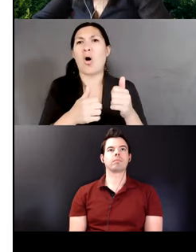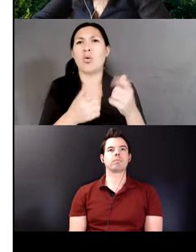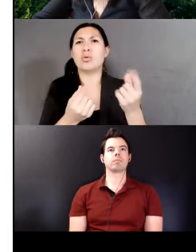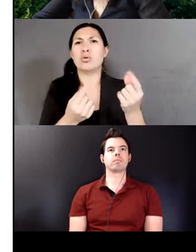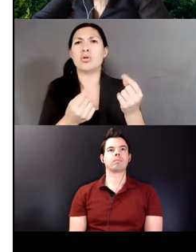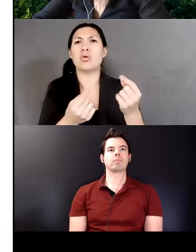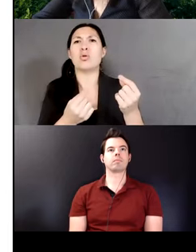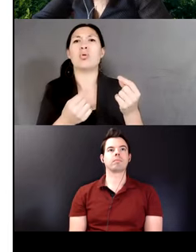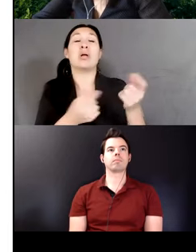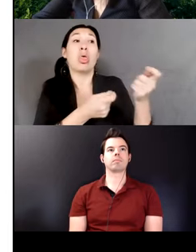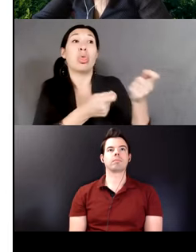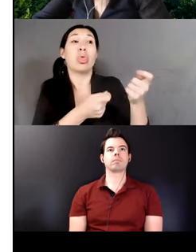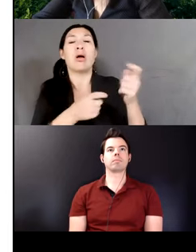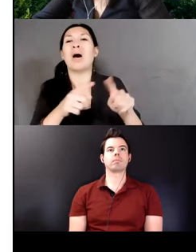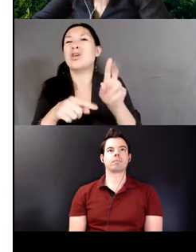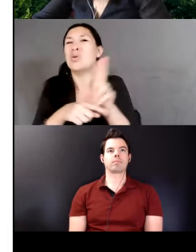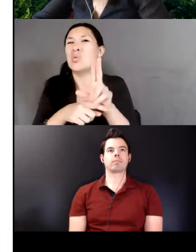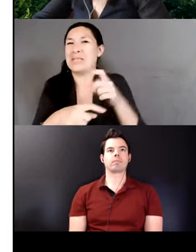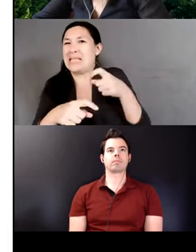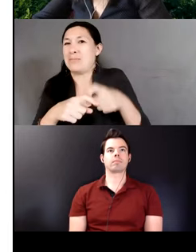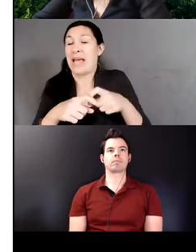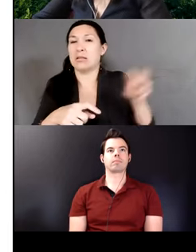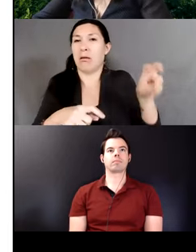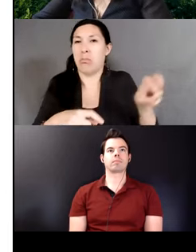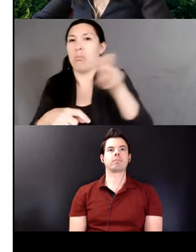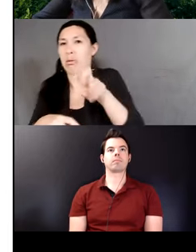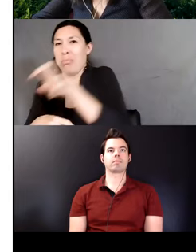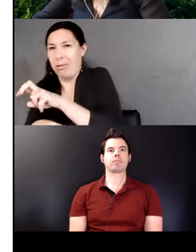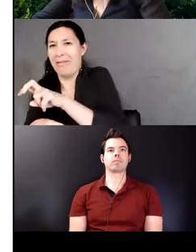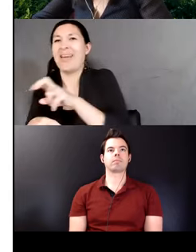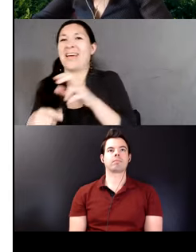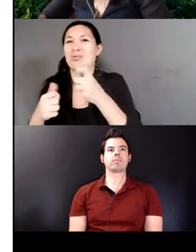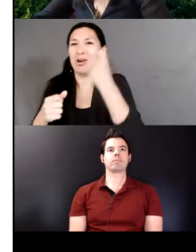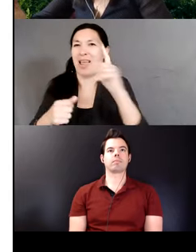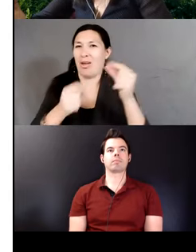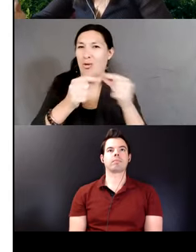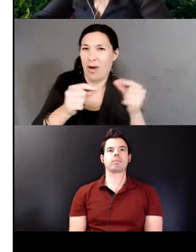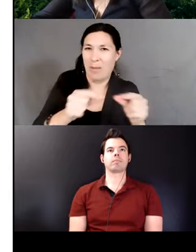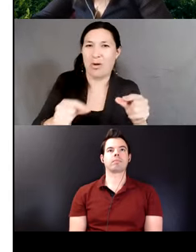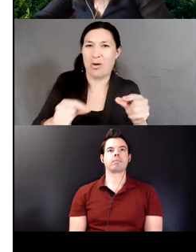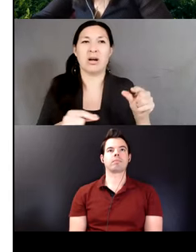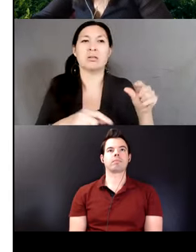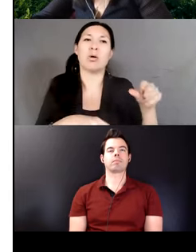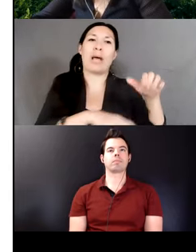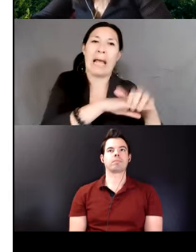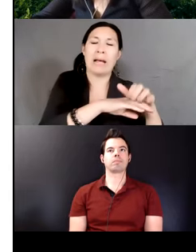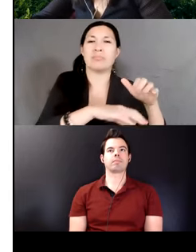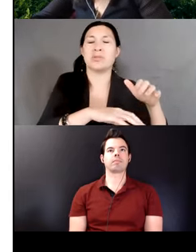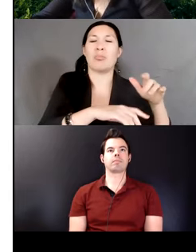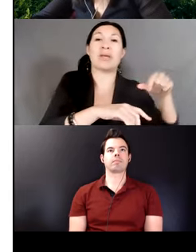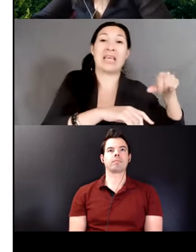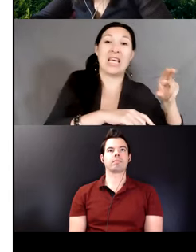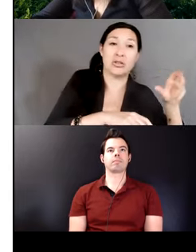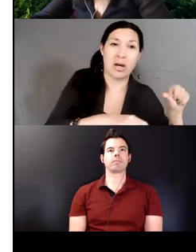Spanish in order to learn about the structure and the Quechua grammar. The problem is also we don't have many L1